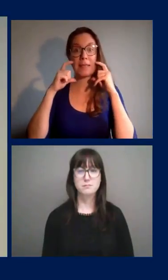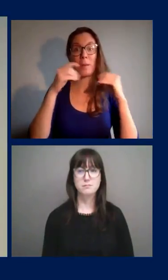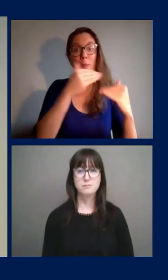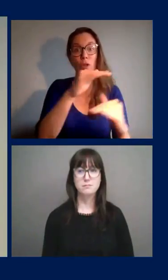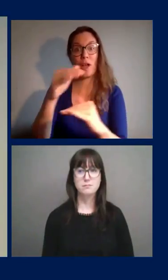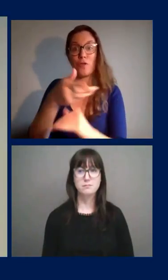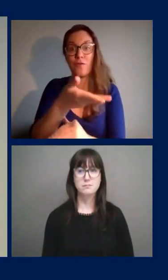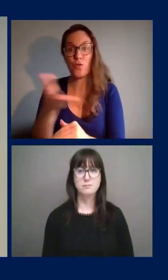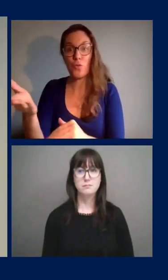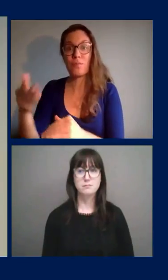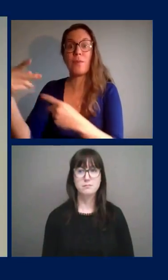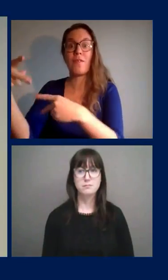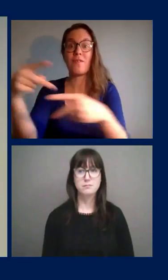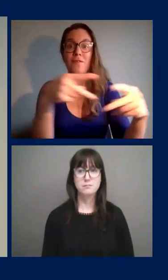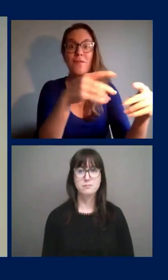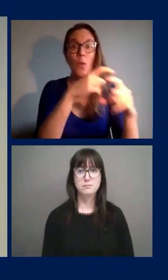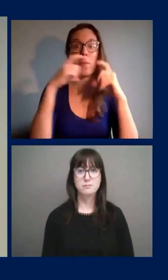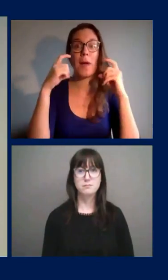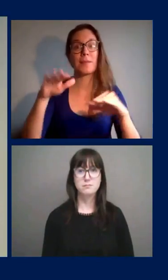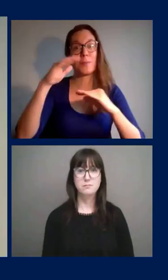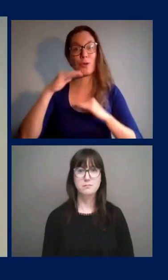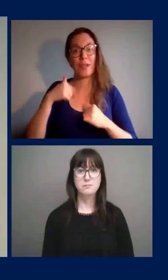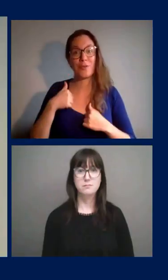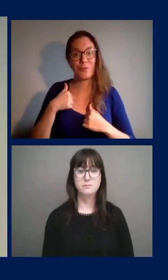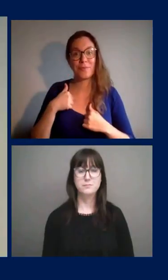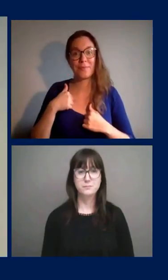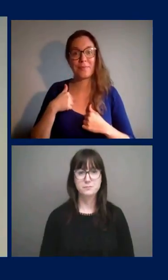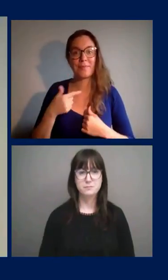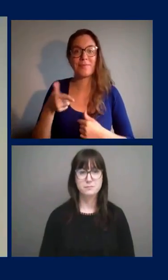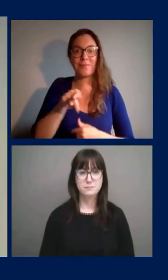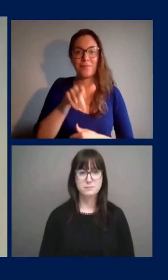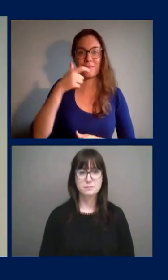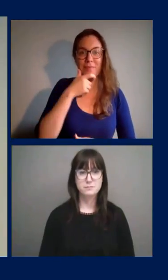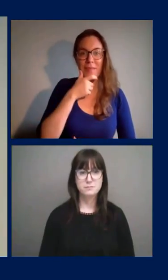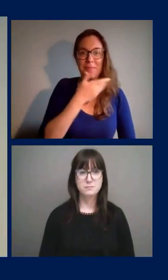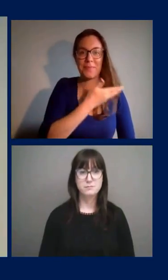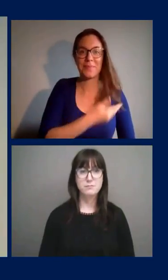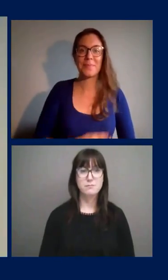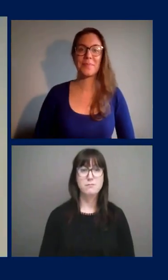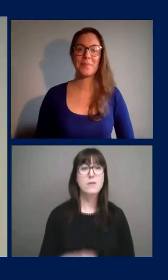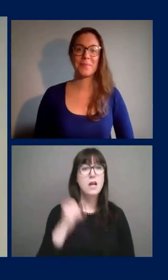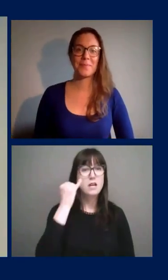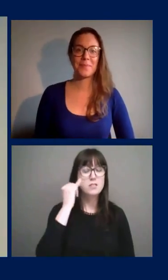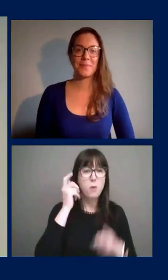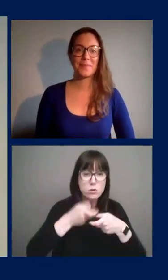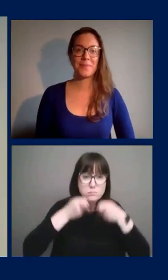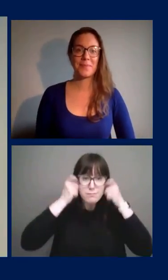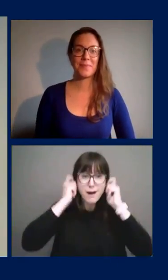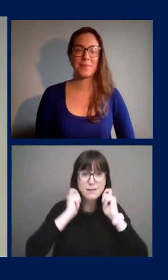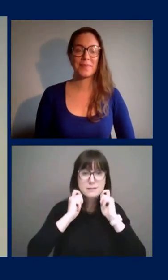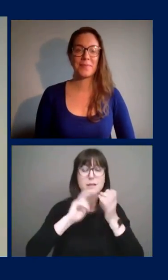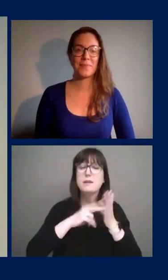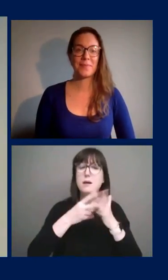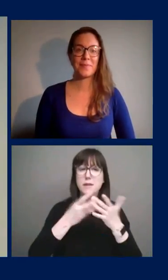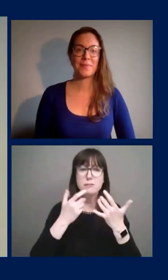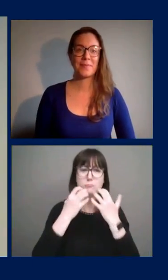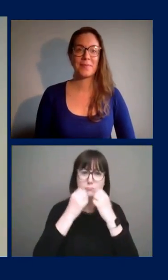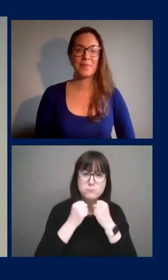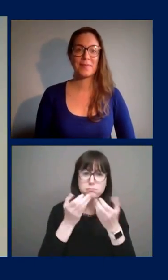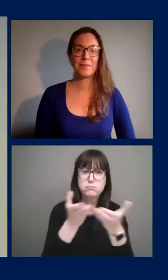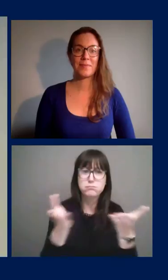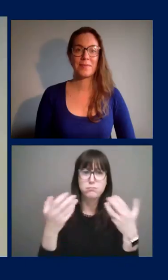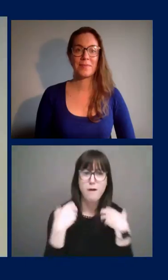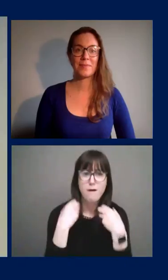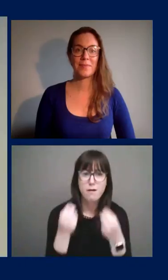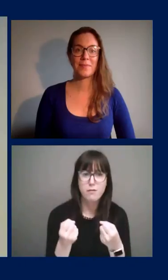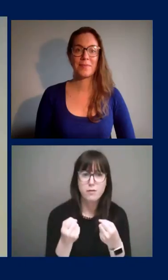protège. If you are wearing a mask, you're caring for others. As Chair Eglie said at yesterday's Town Hall, my mask protects